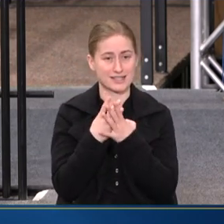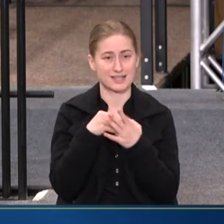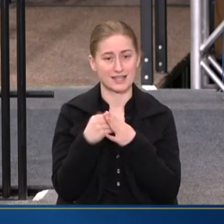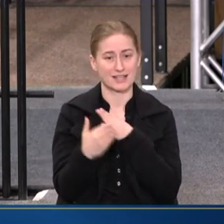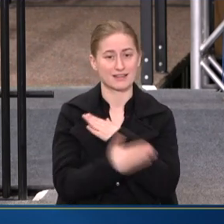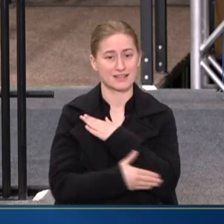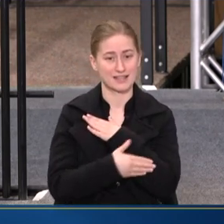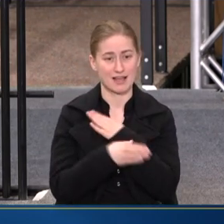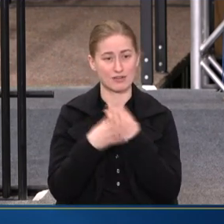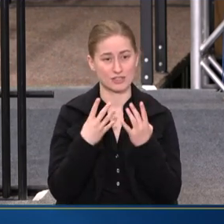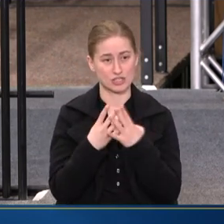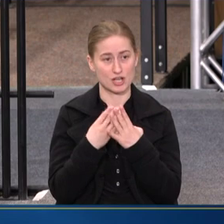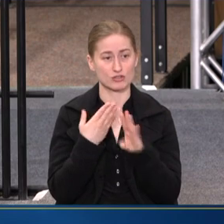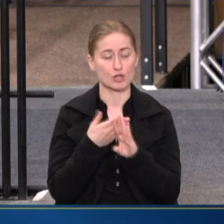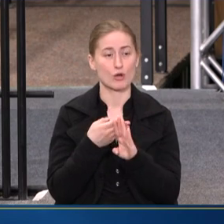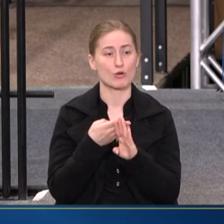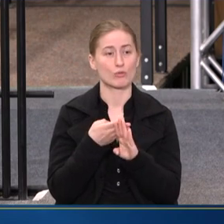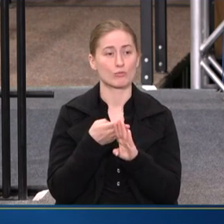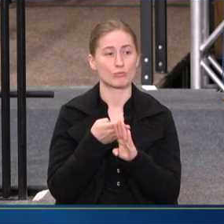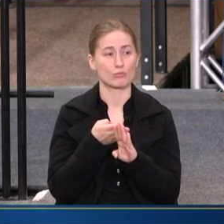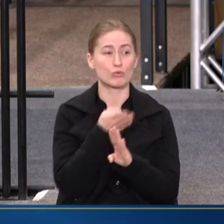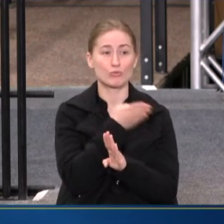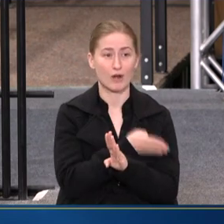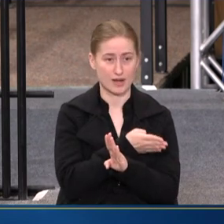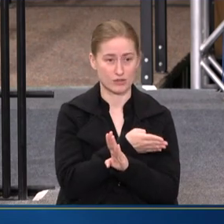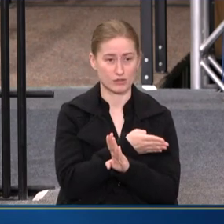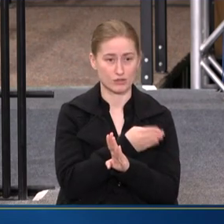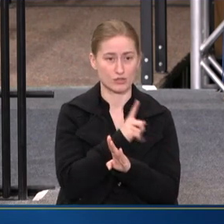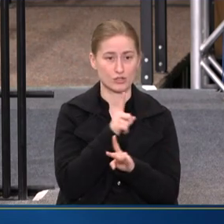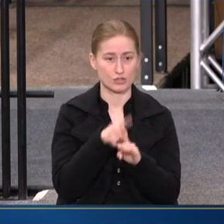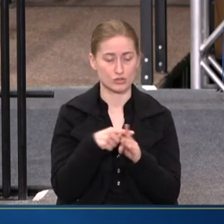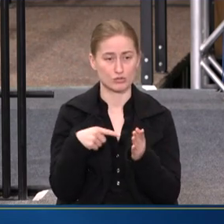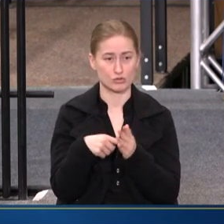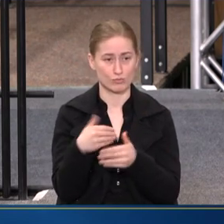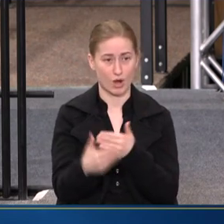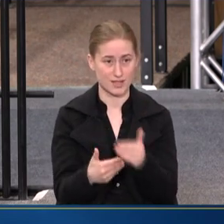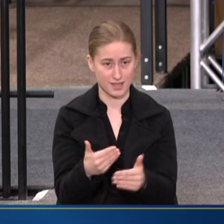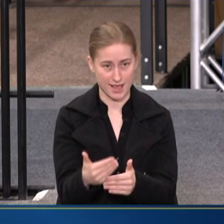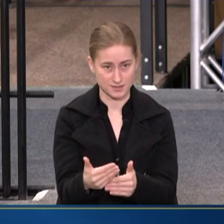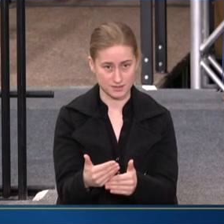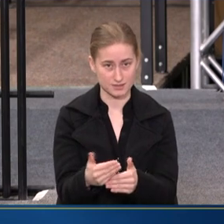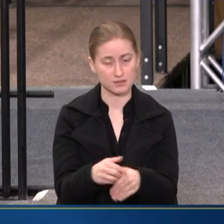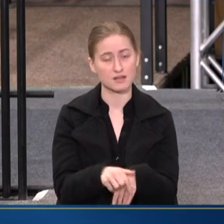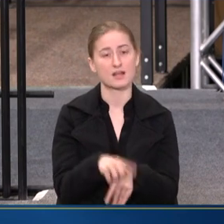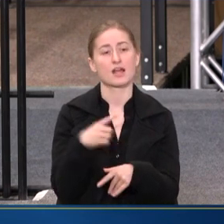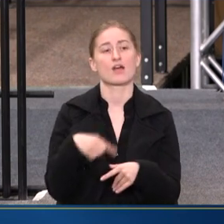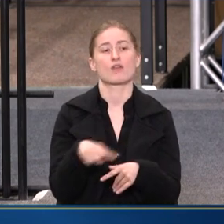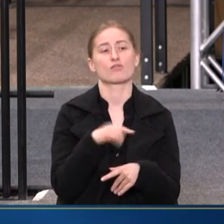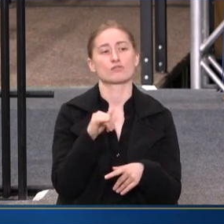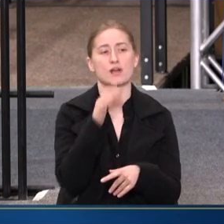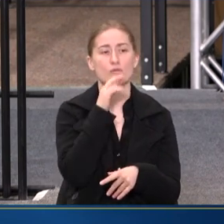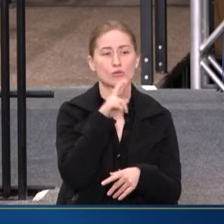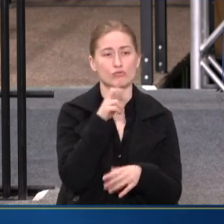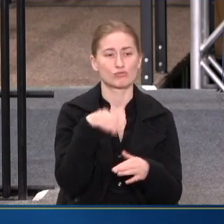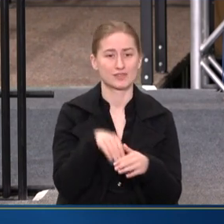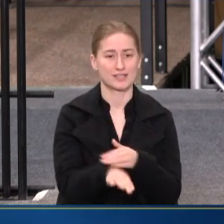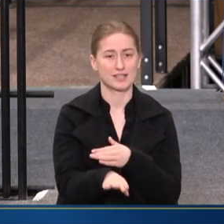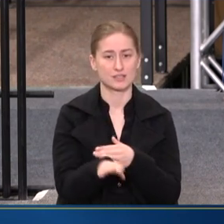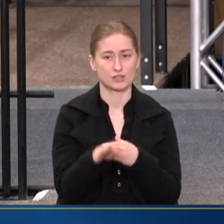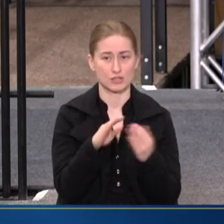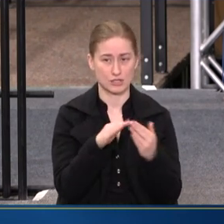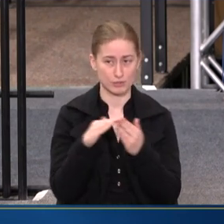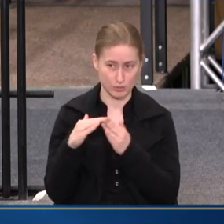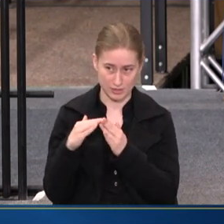county jails prior, prior to due process, and those that are going to reenter our